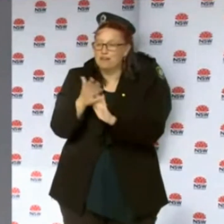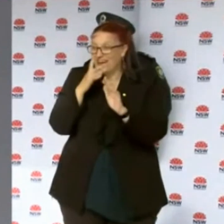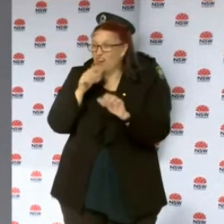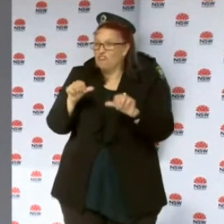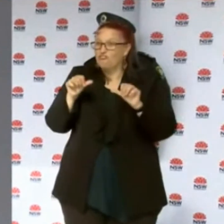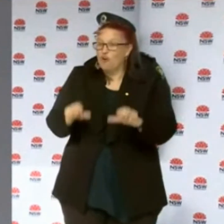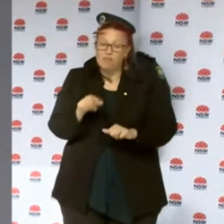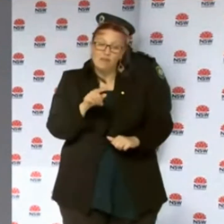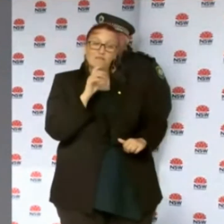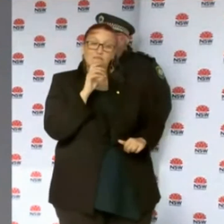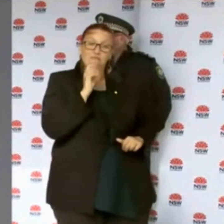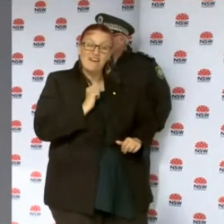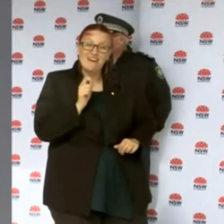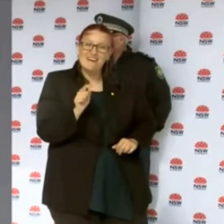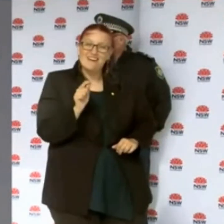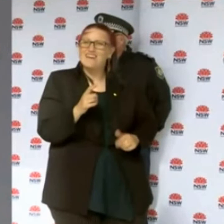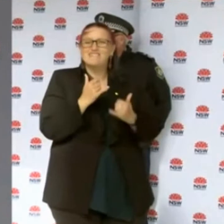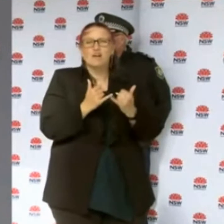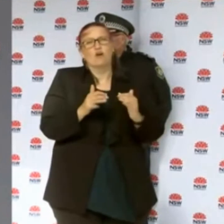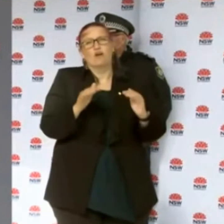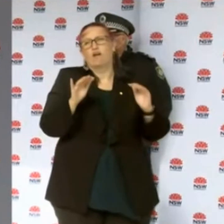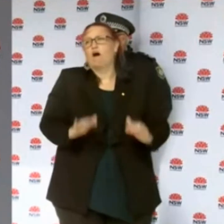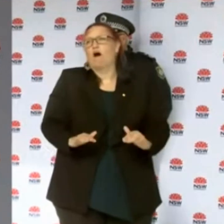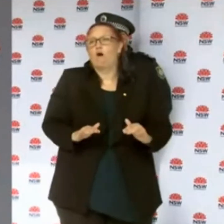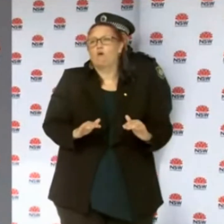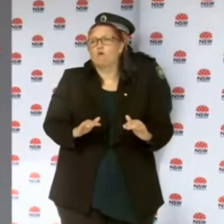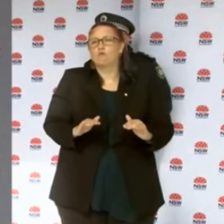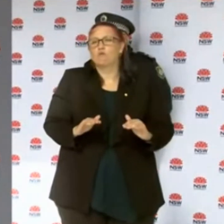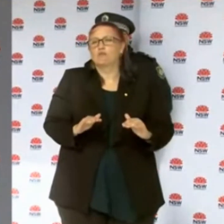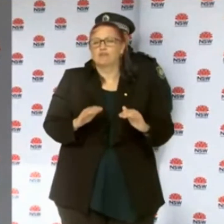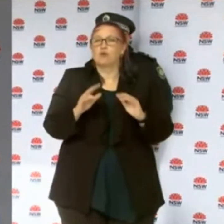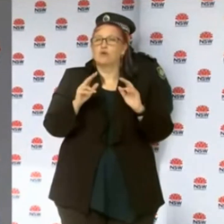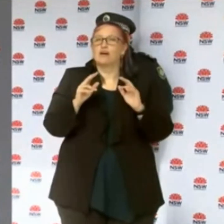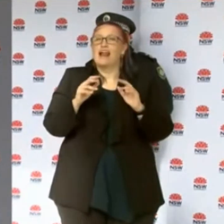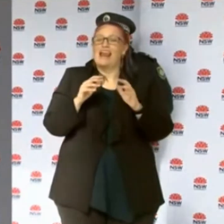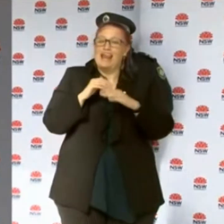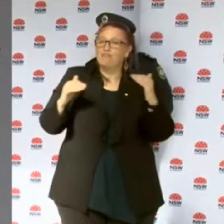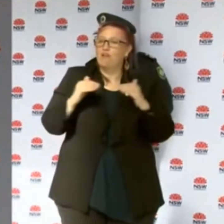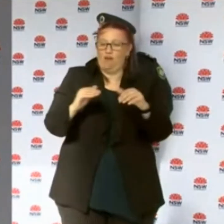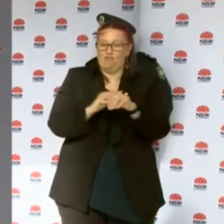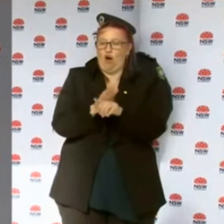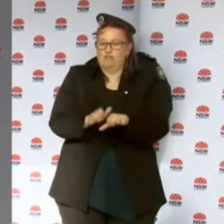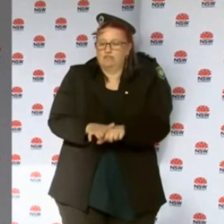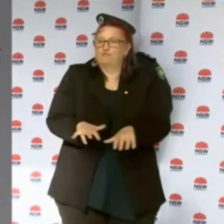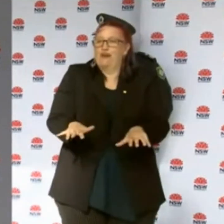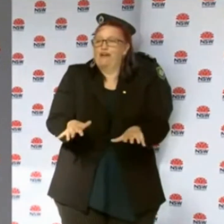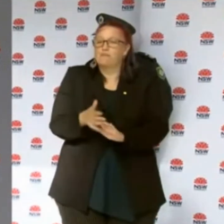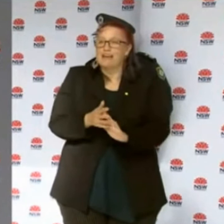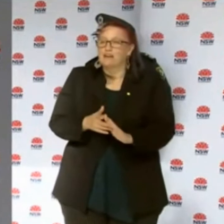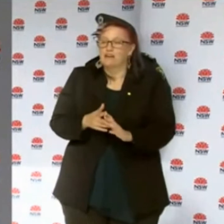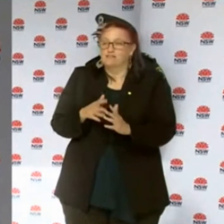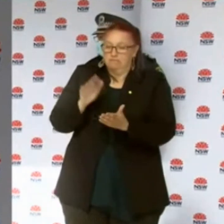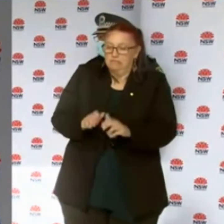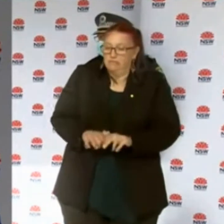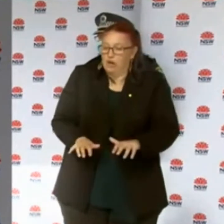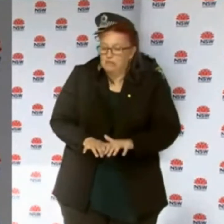confirm that this gentleman had very low infectivity when he presented for testing, but obviously